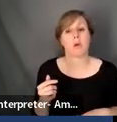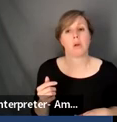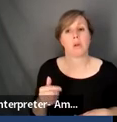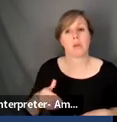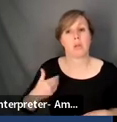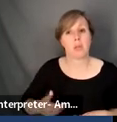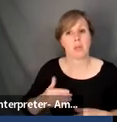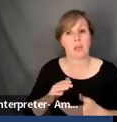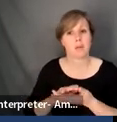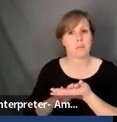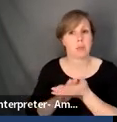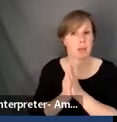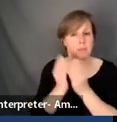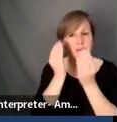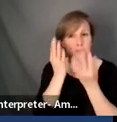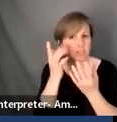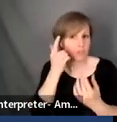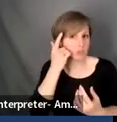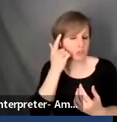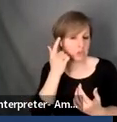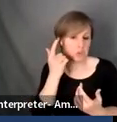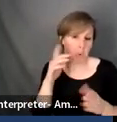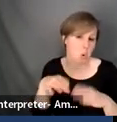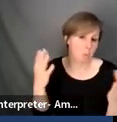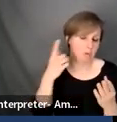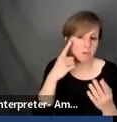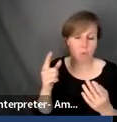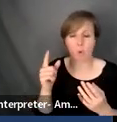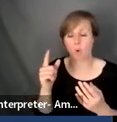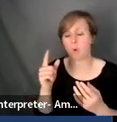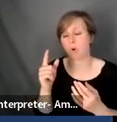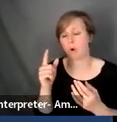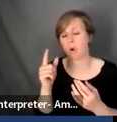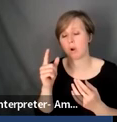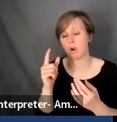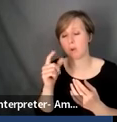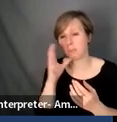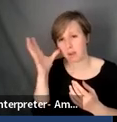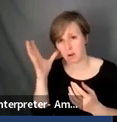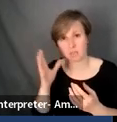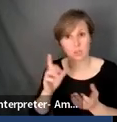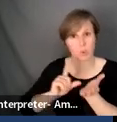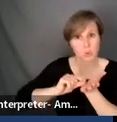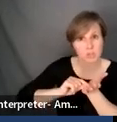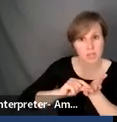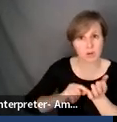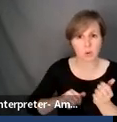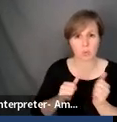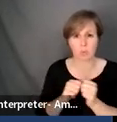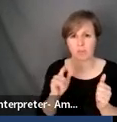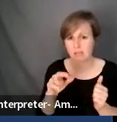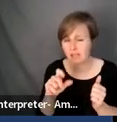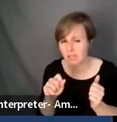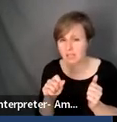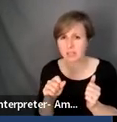a tool of information for parents. Then I share a lot of newsletters. I share a lot of the work that I do with links to what